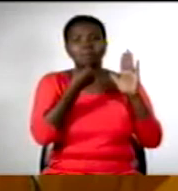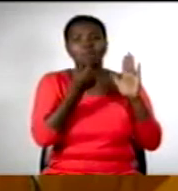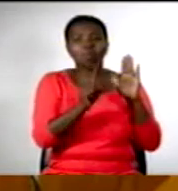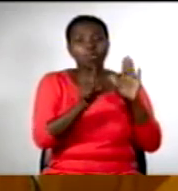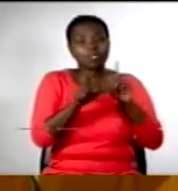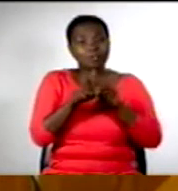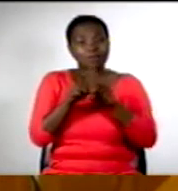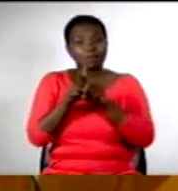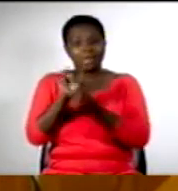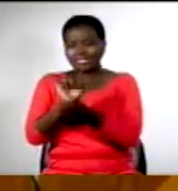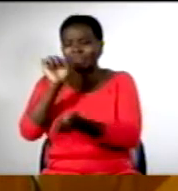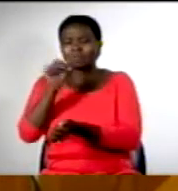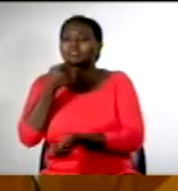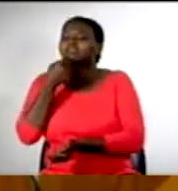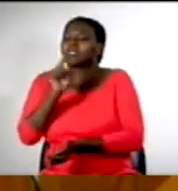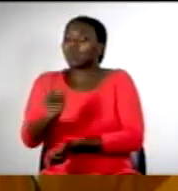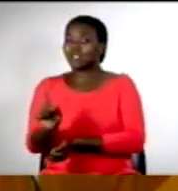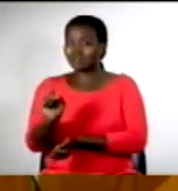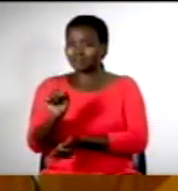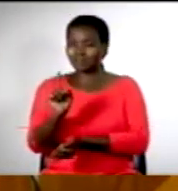our democracy requires of us.